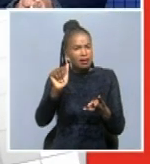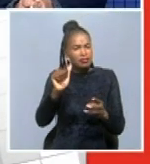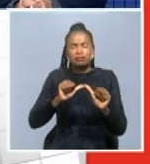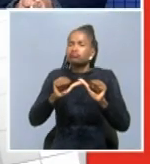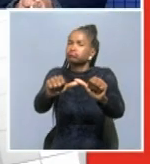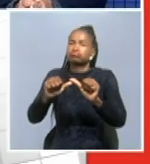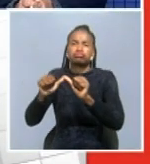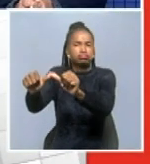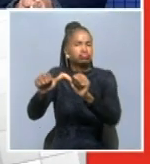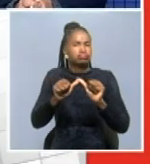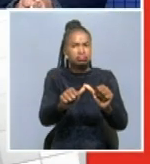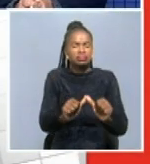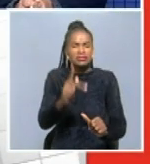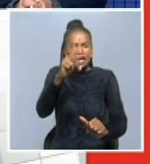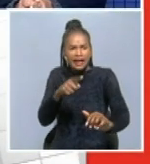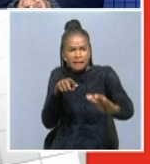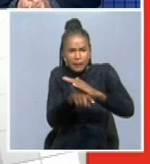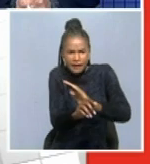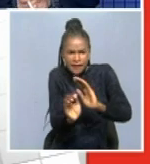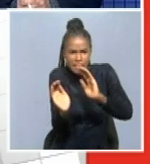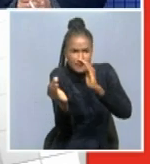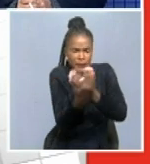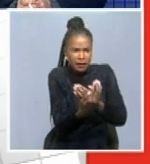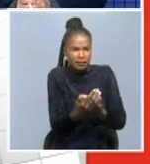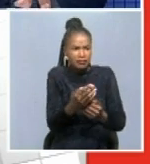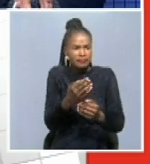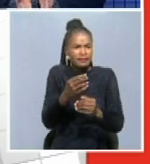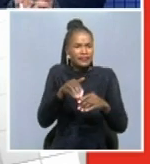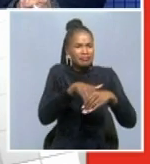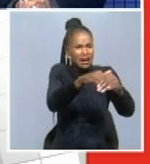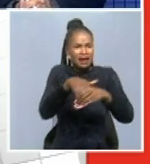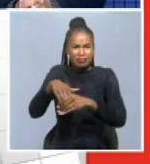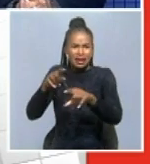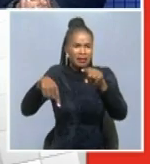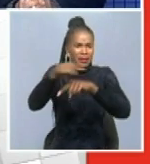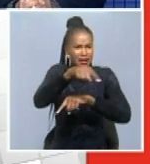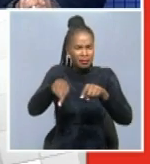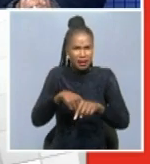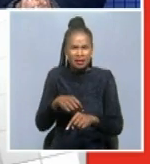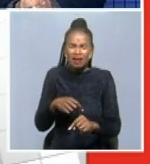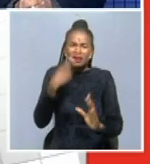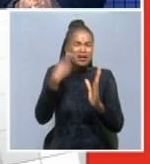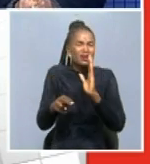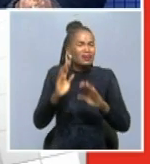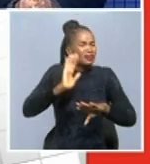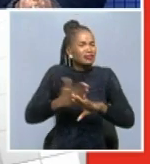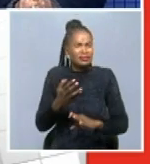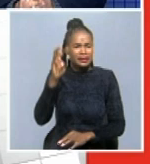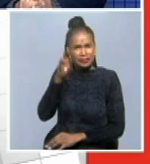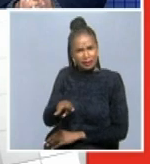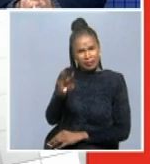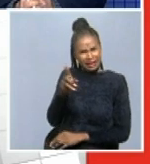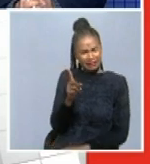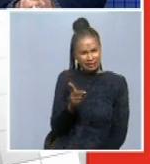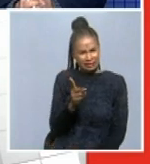with people said to be sneaking out. What measures are in place currently, especially in Welfers Bay? Yes,